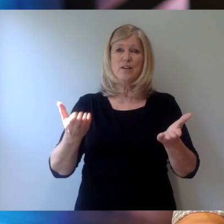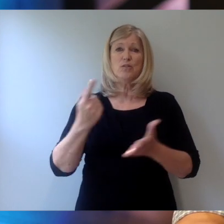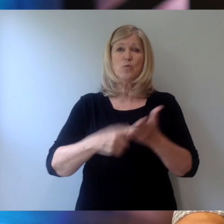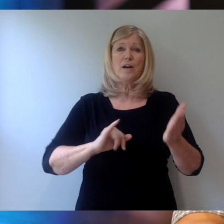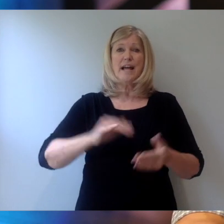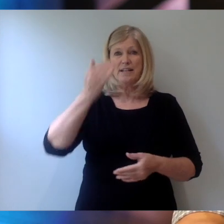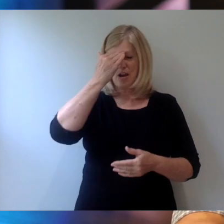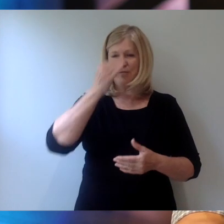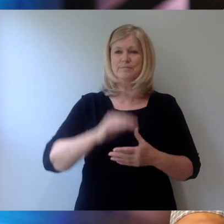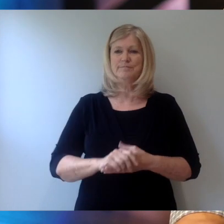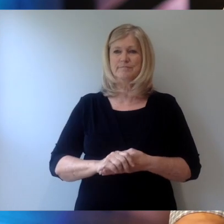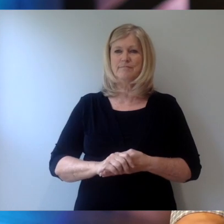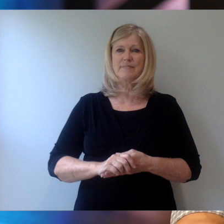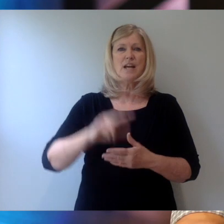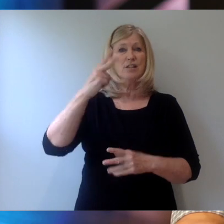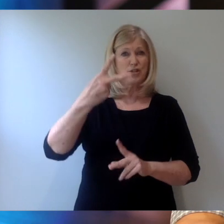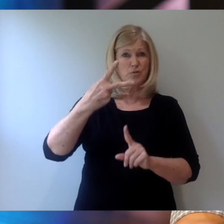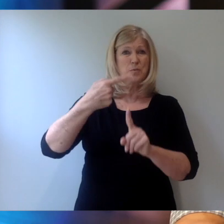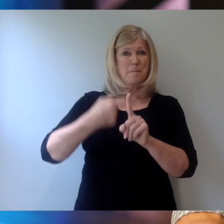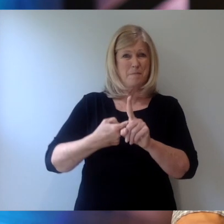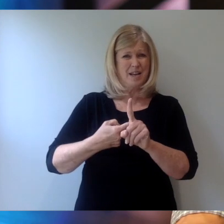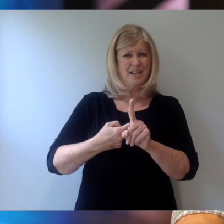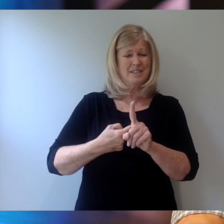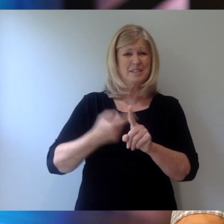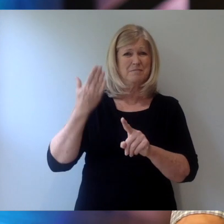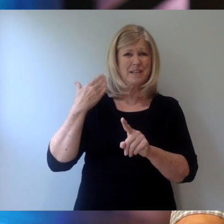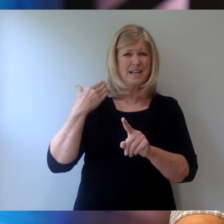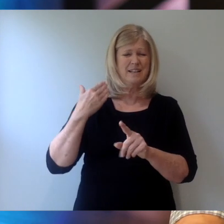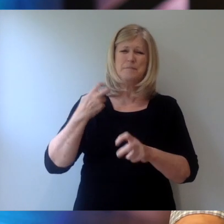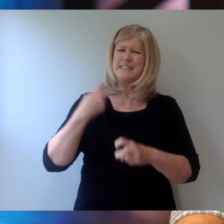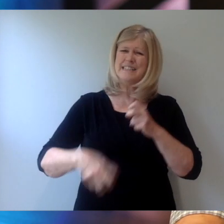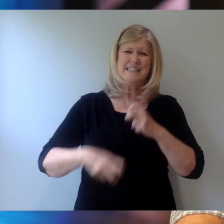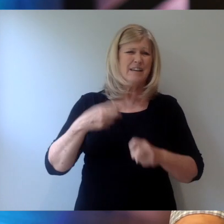the last two months have been terribly difficult for so many people